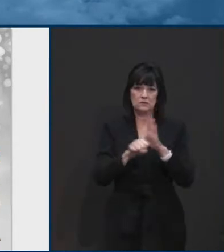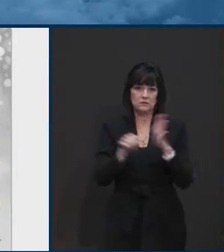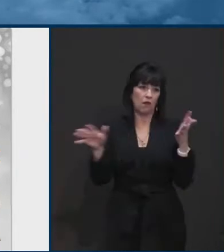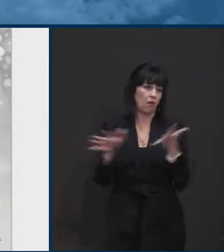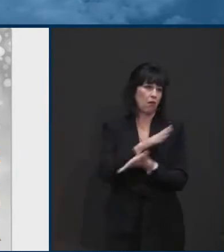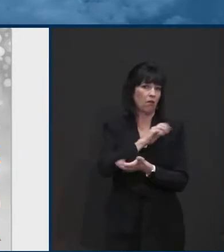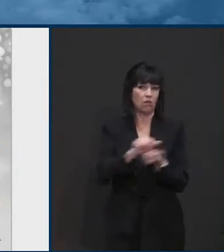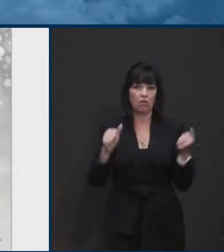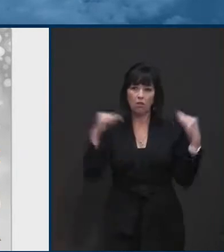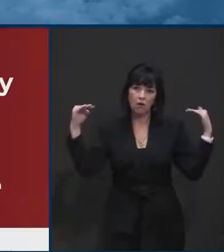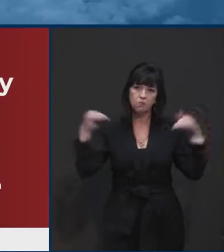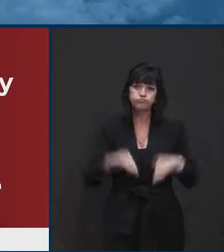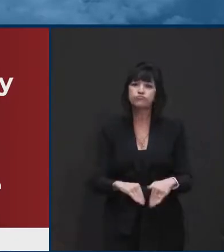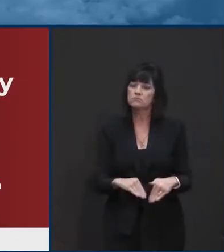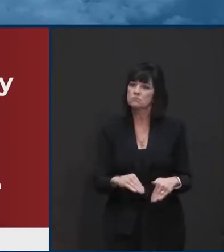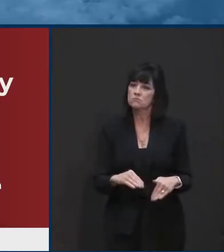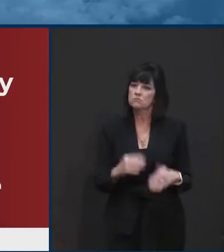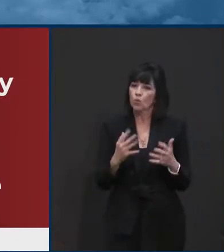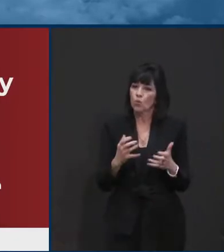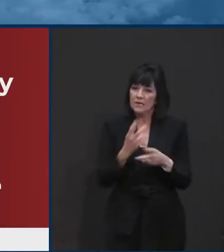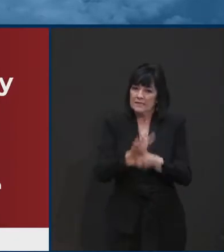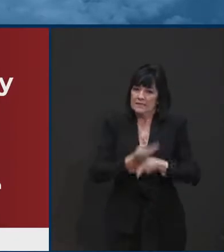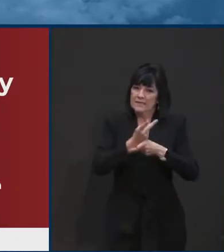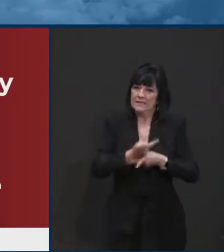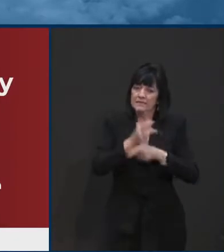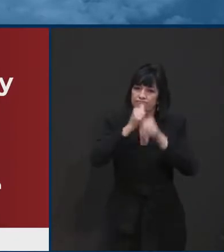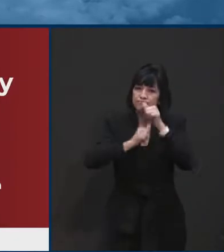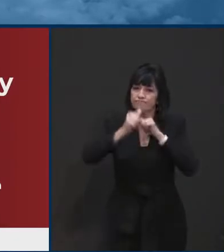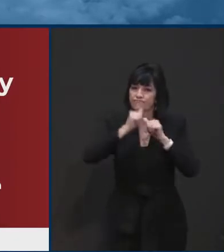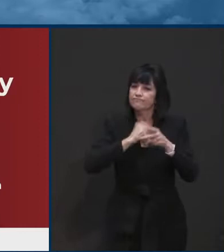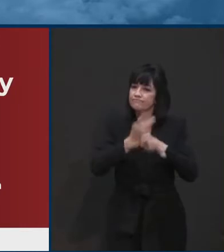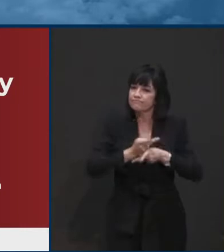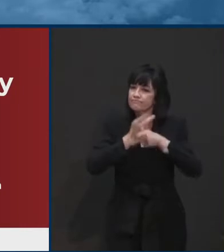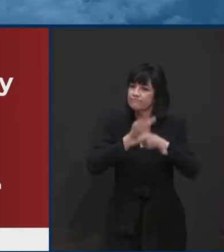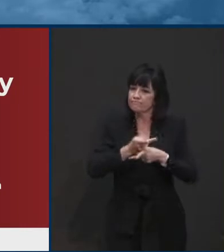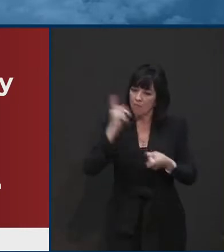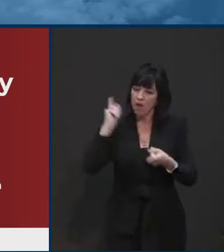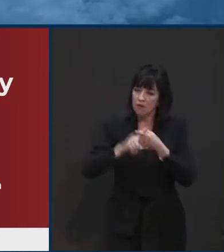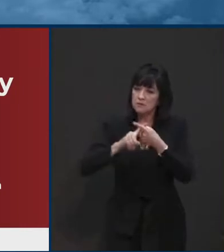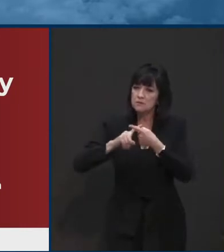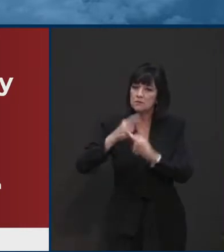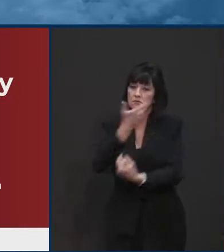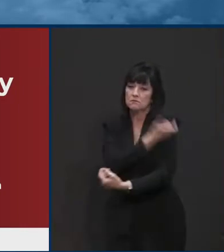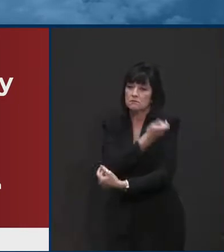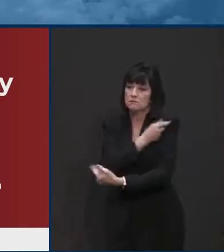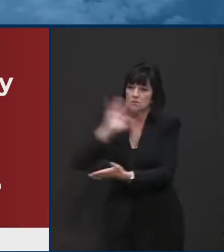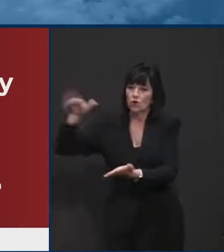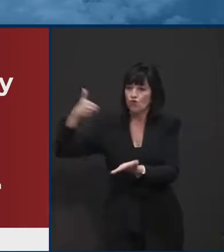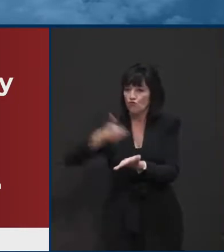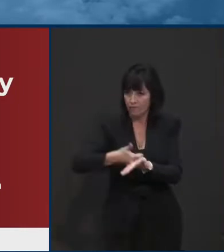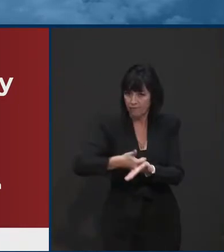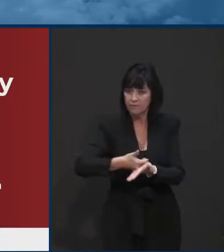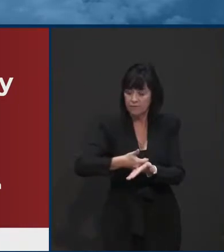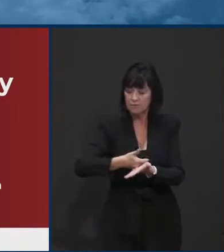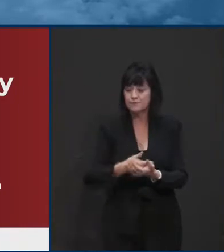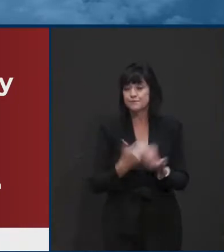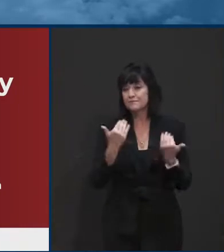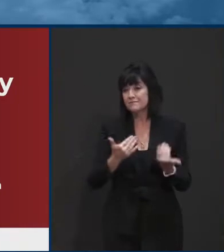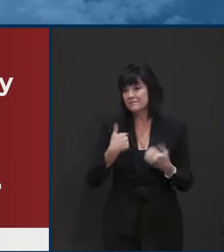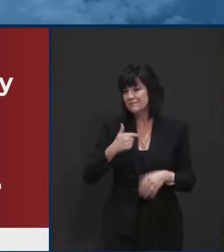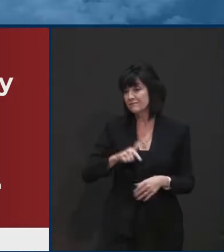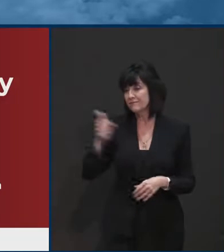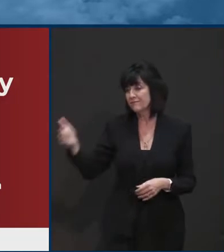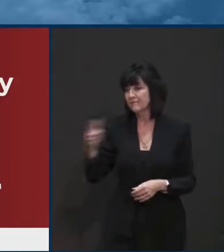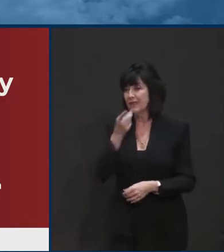that, I'm going to turn it over to Dr. Kyle Rote, who's going to talk a little bit more from a public health perspective about, uh, this